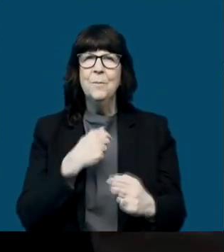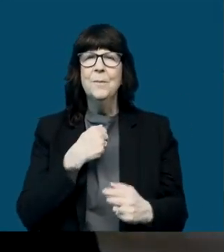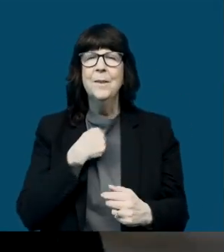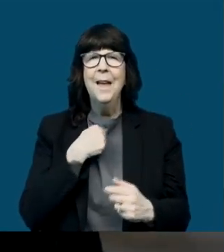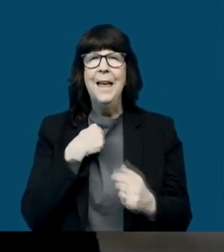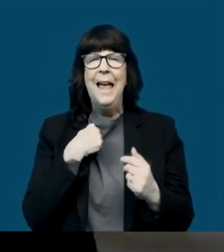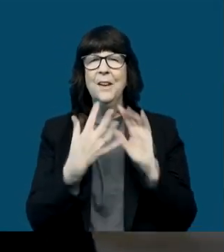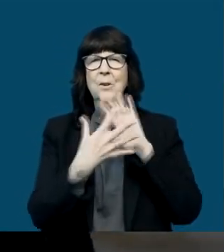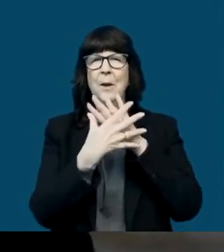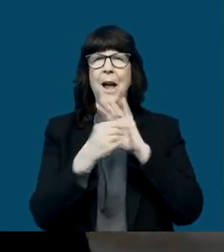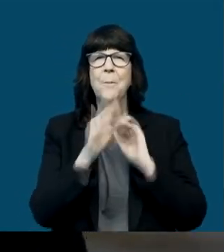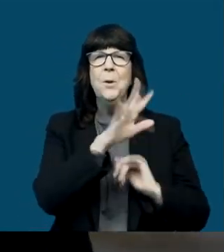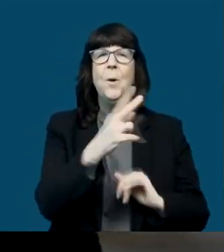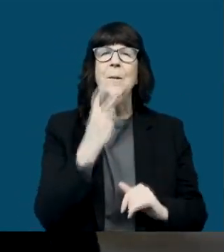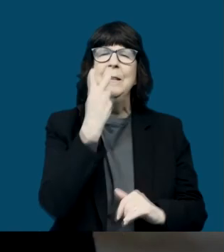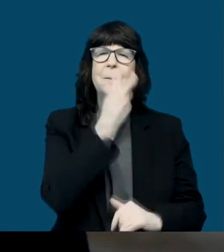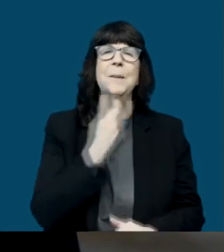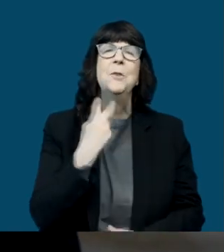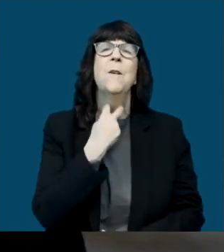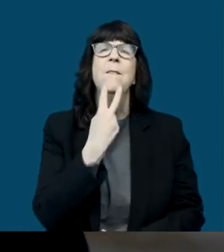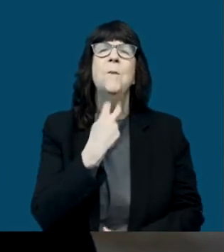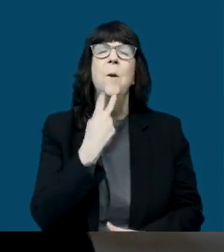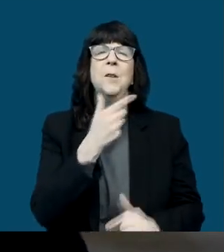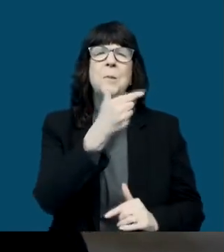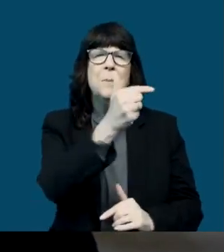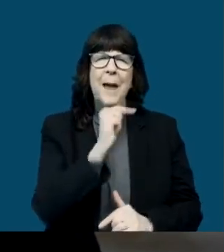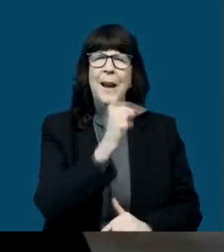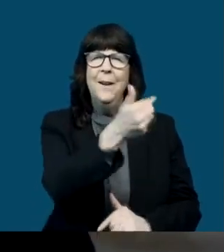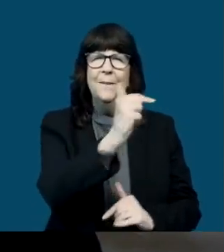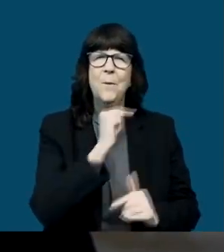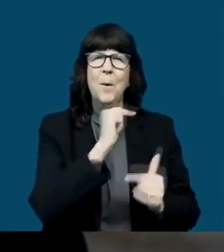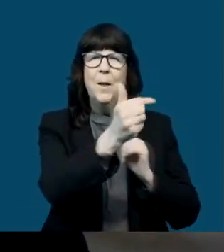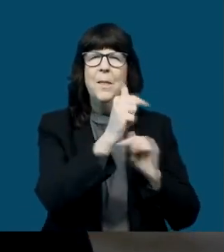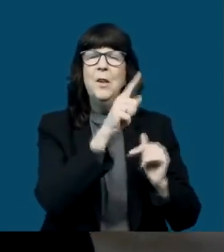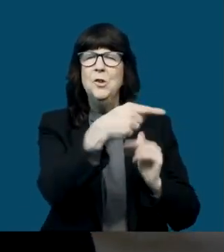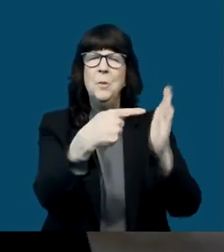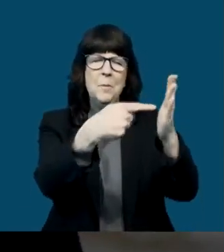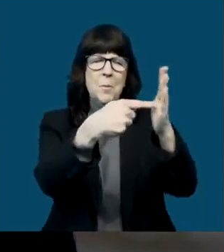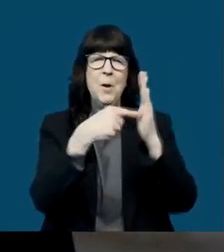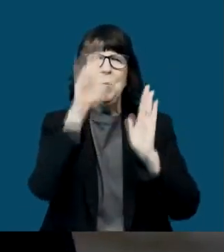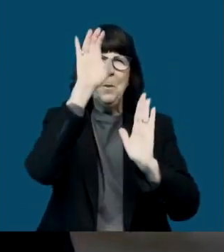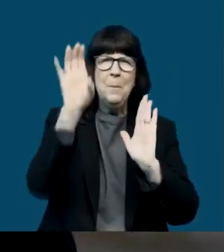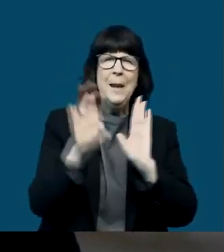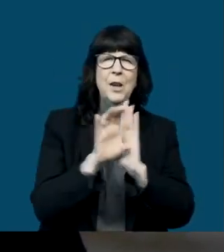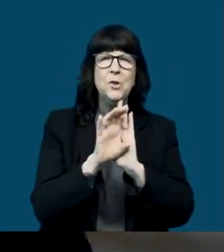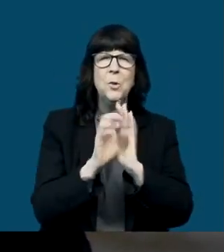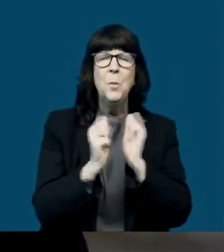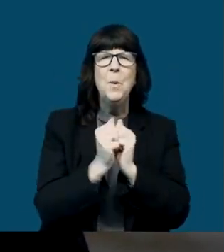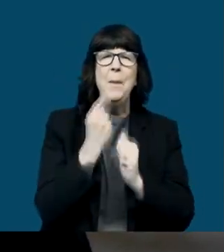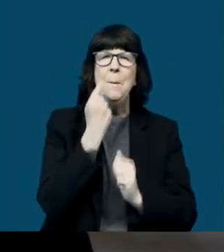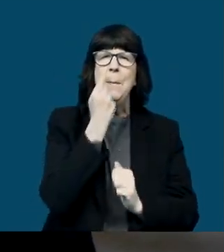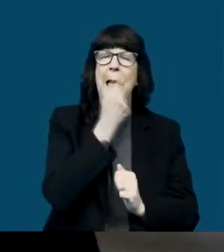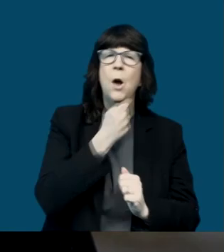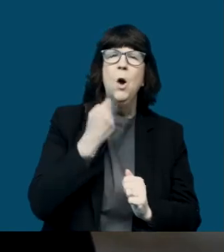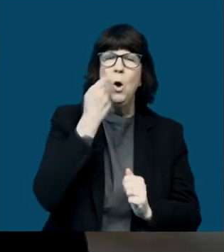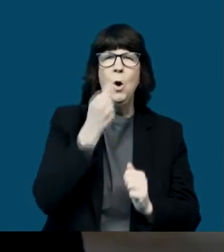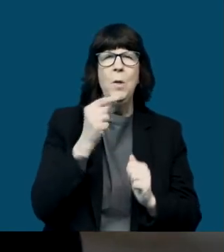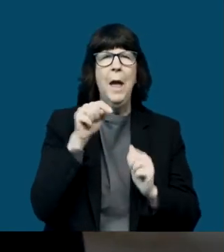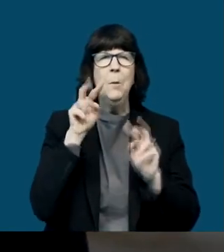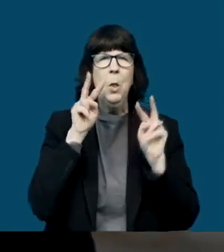down, and I had to copy her voice back and forth. She would point out a picture of a